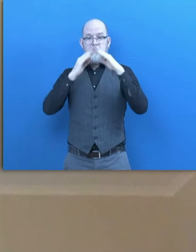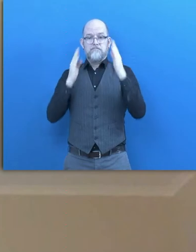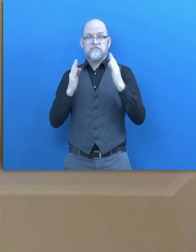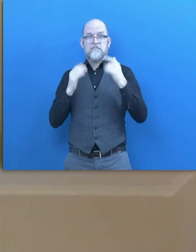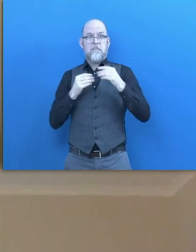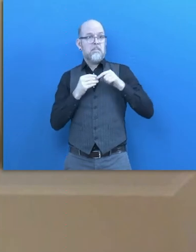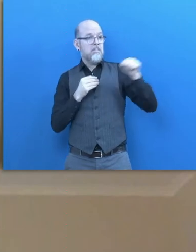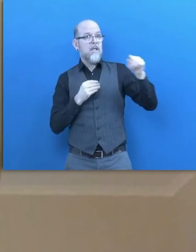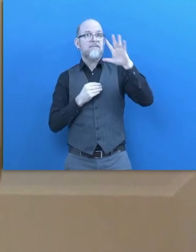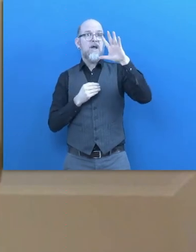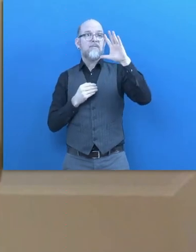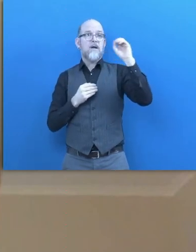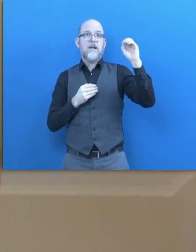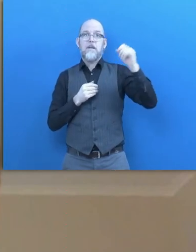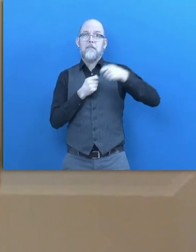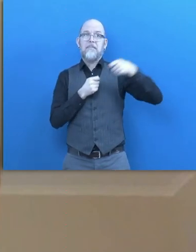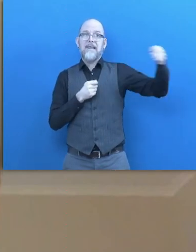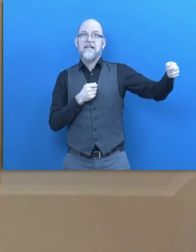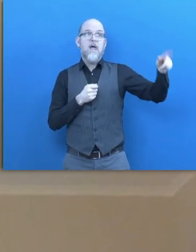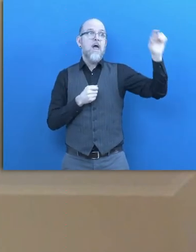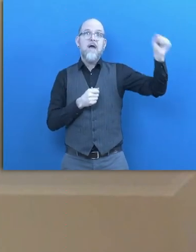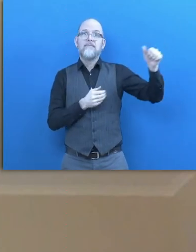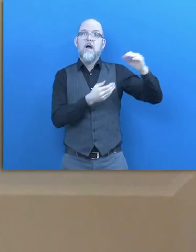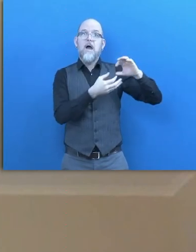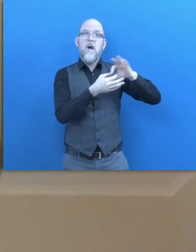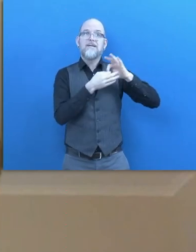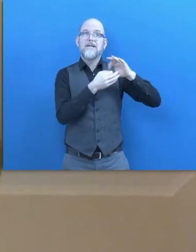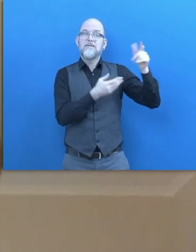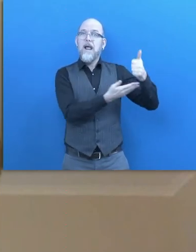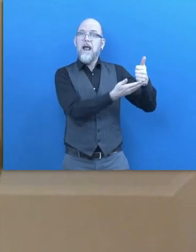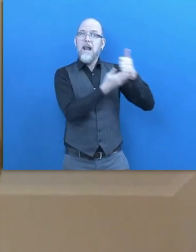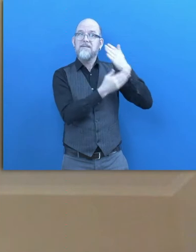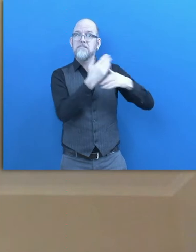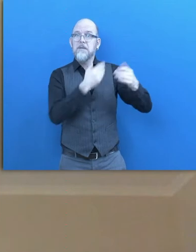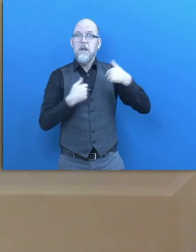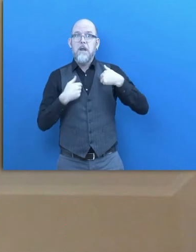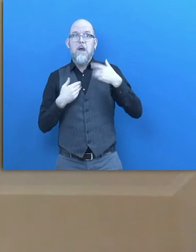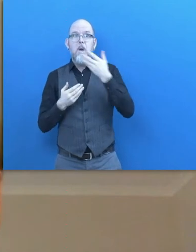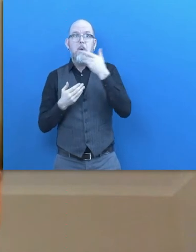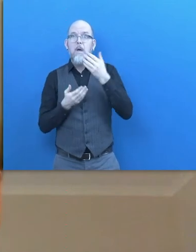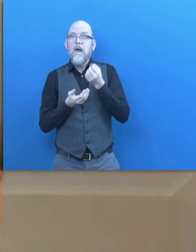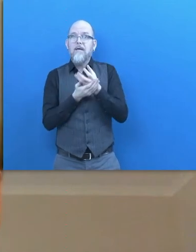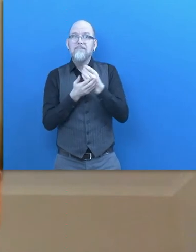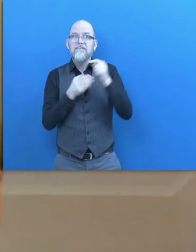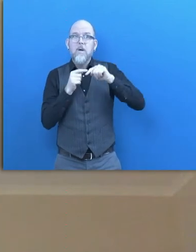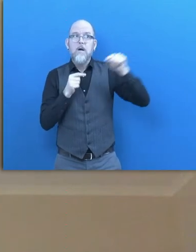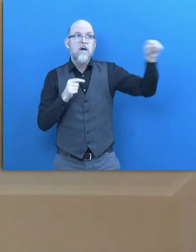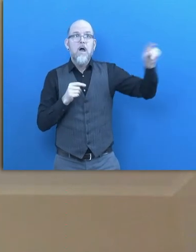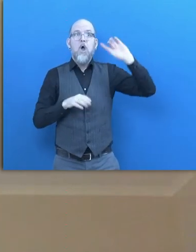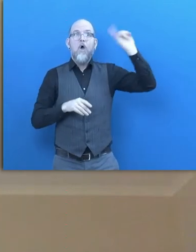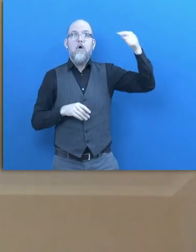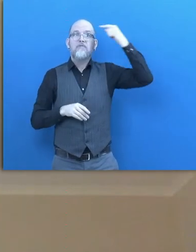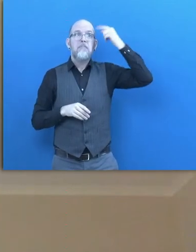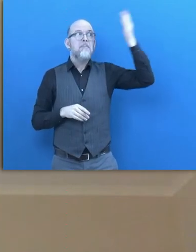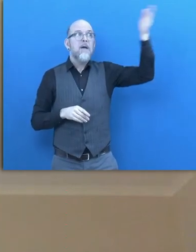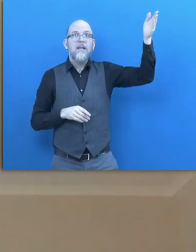where there is help, maybe from a charity or maybe from the government. But that person,